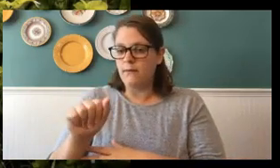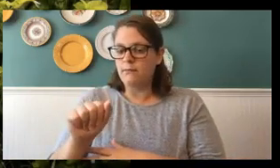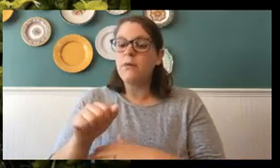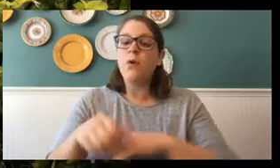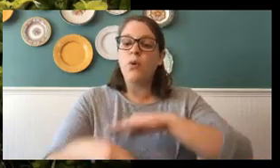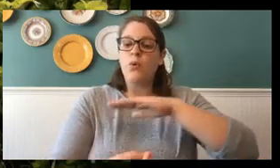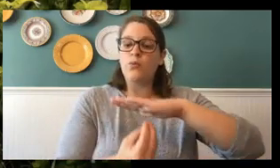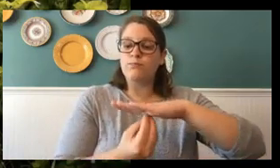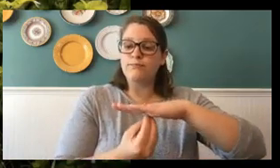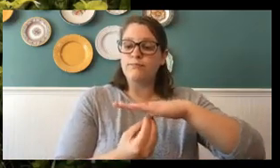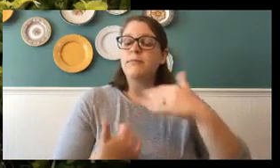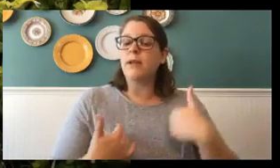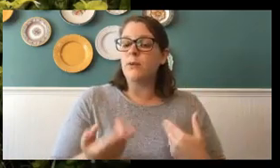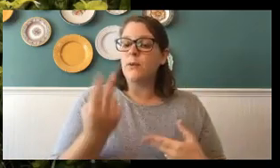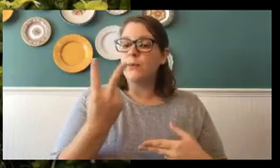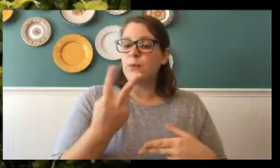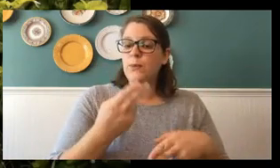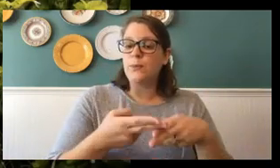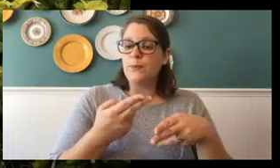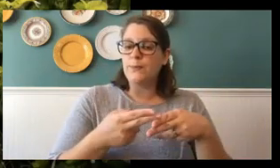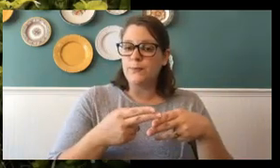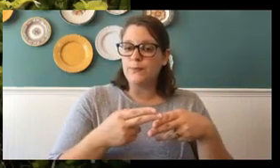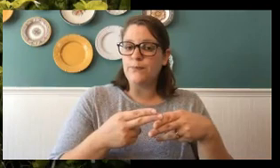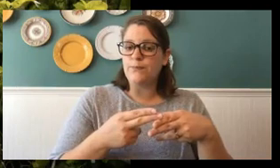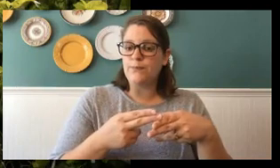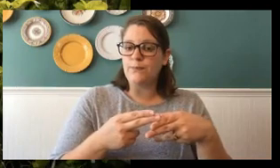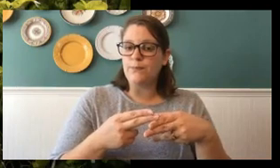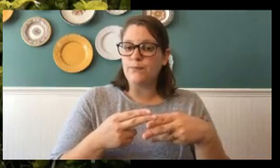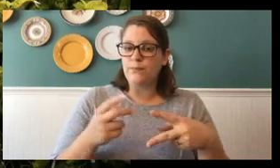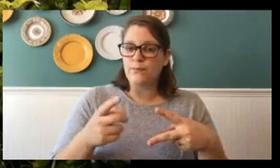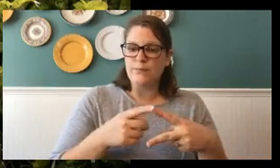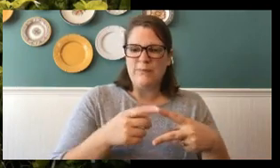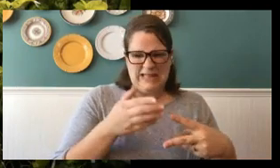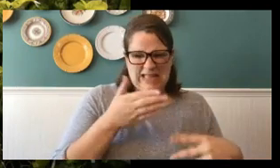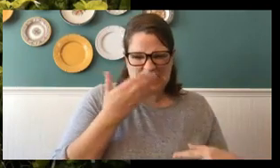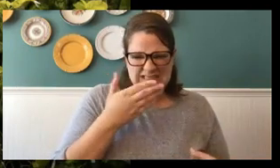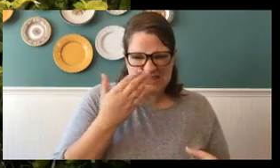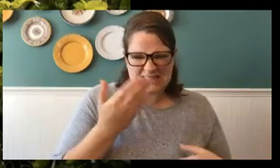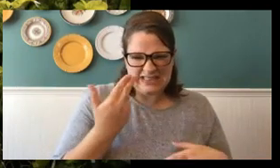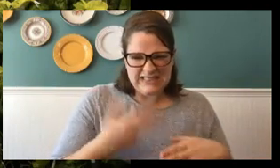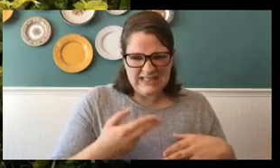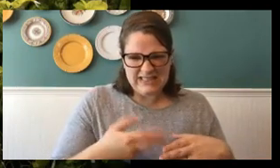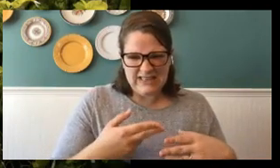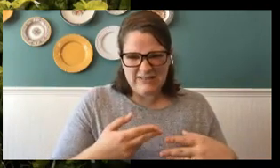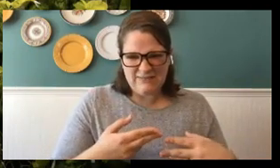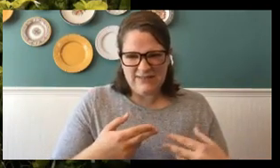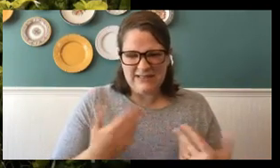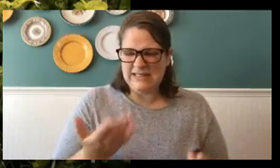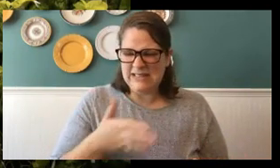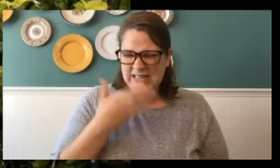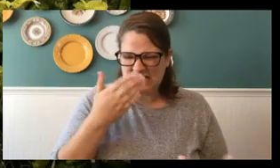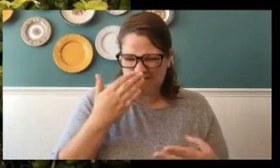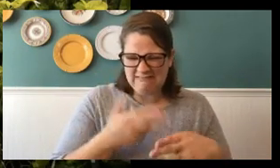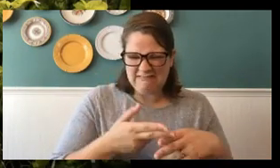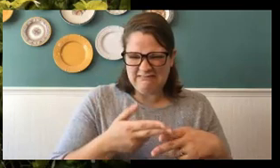two names. Now, I personally like to call it the stinky name. Do you know that stinky name?